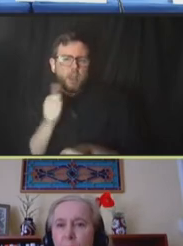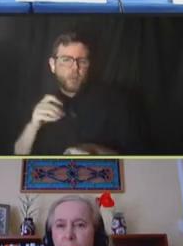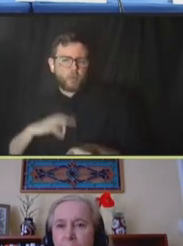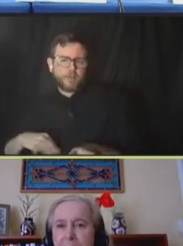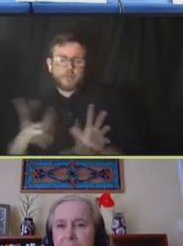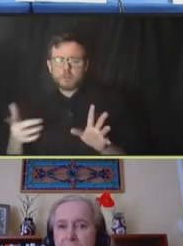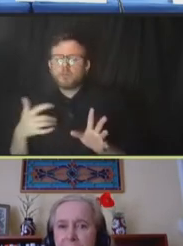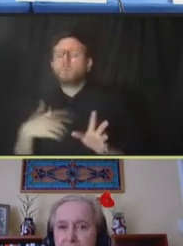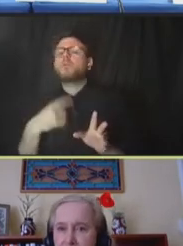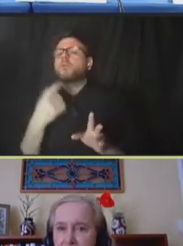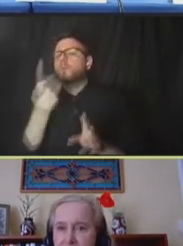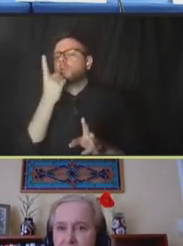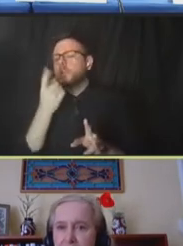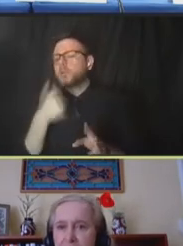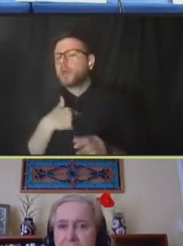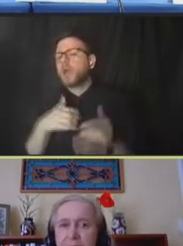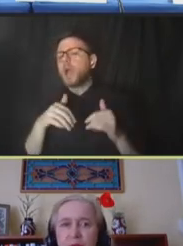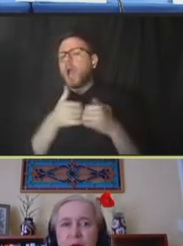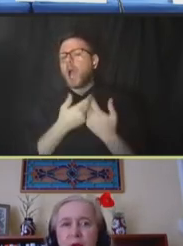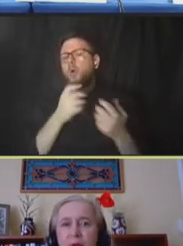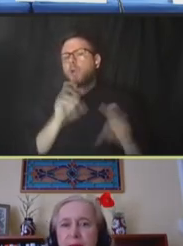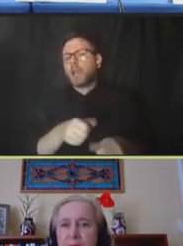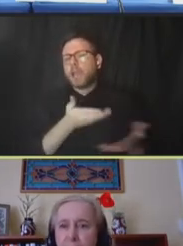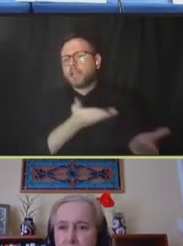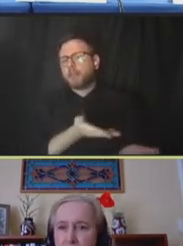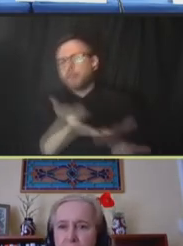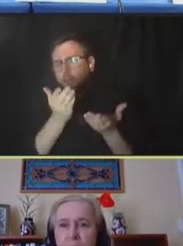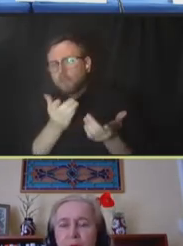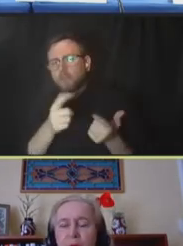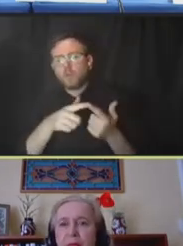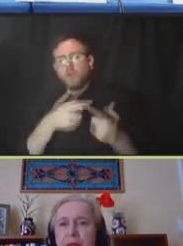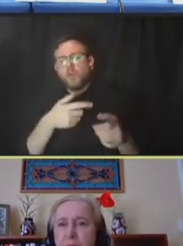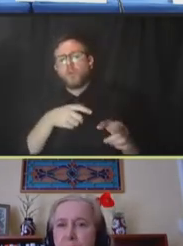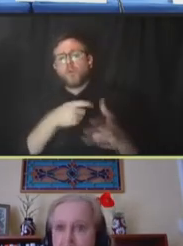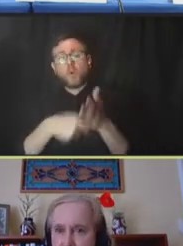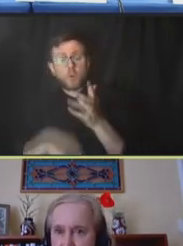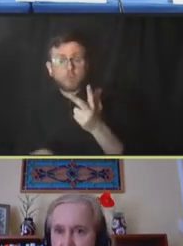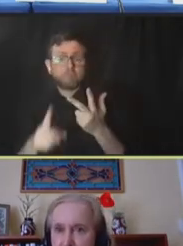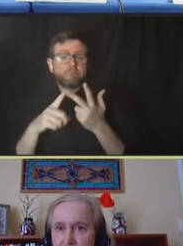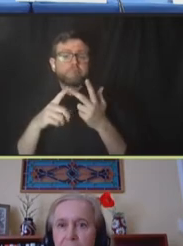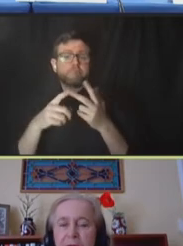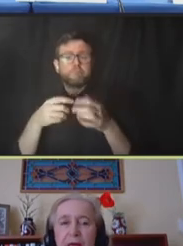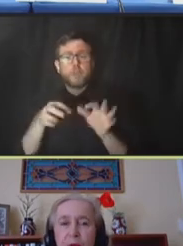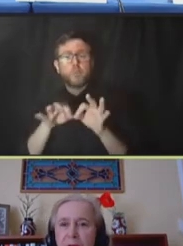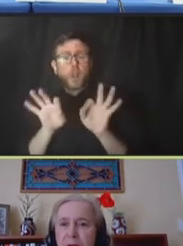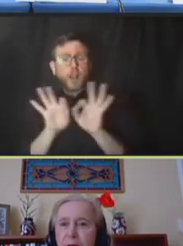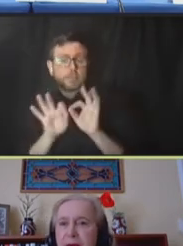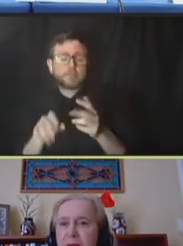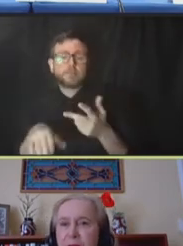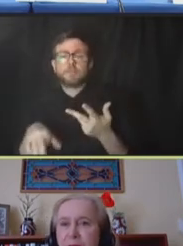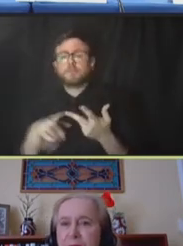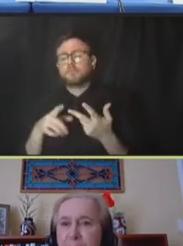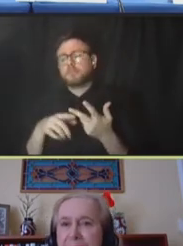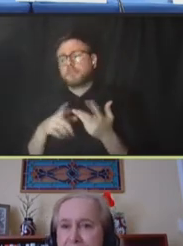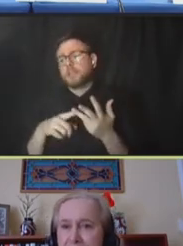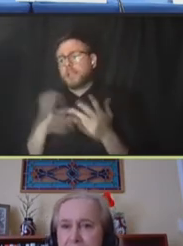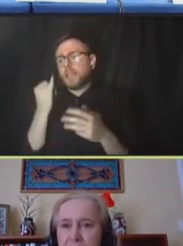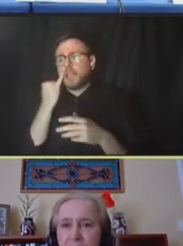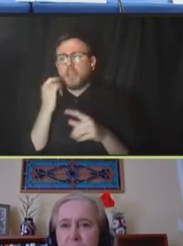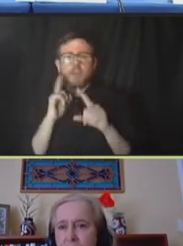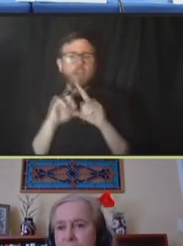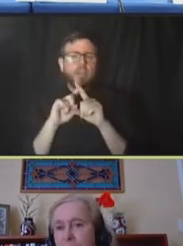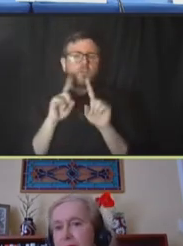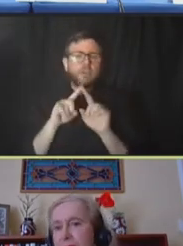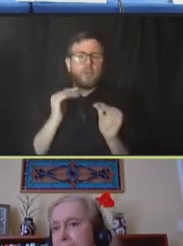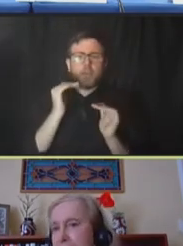what will be the deliveries of the supplies, what will be the costs, what will be the prices? Okay? What if we have different capacities?